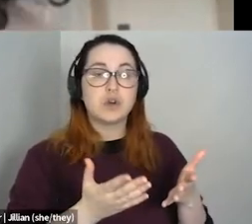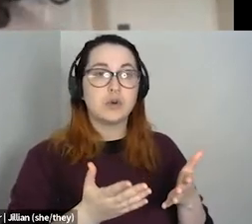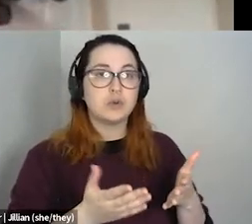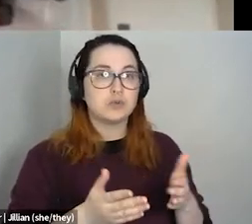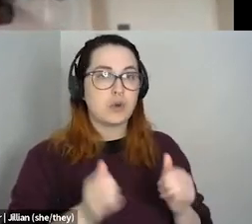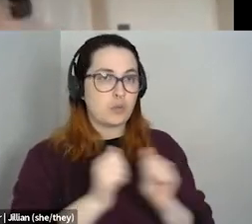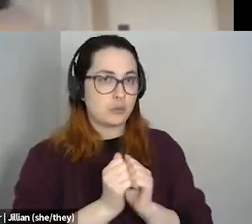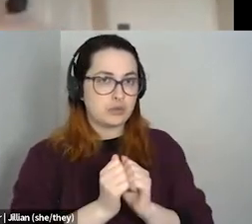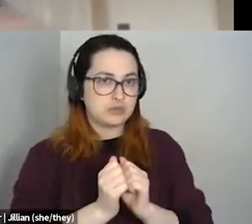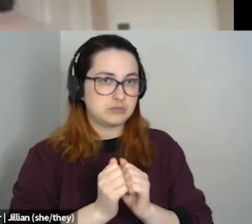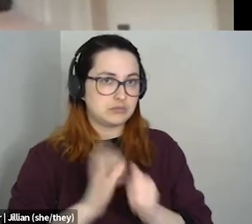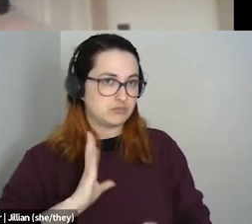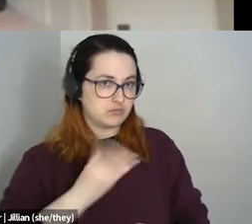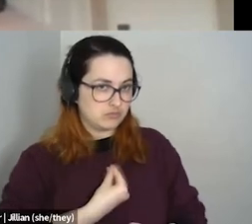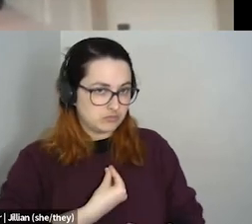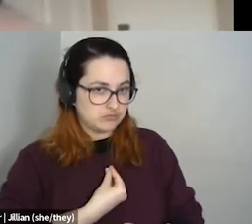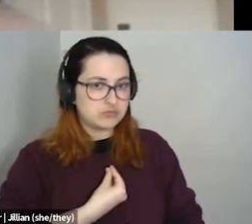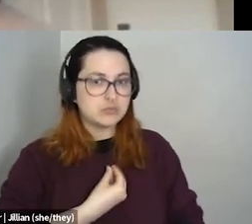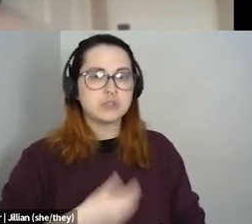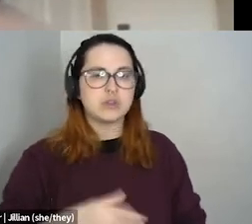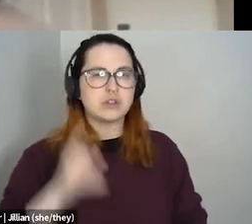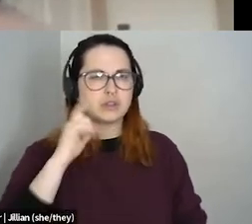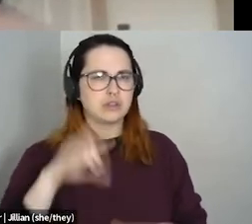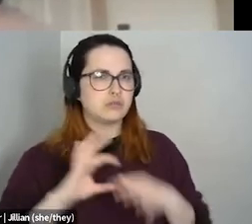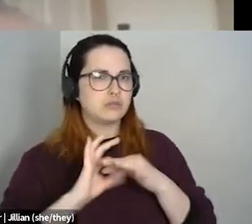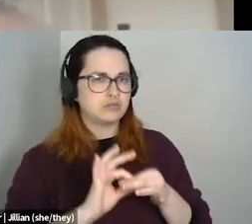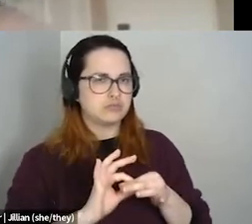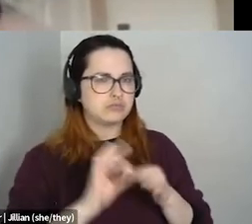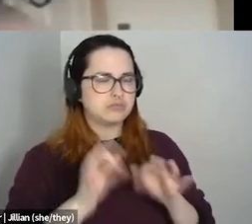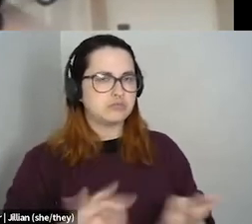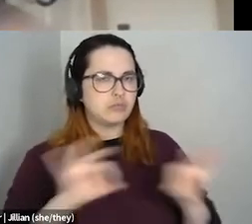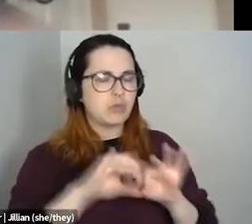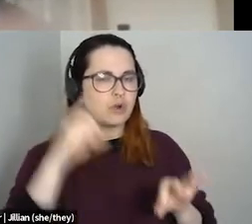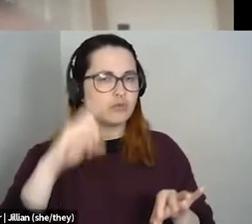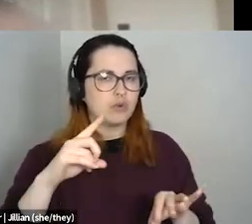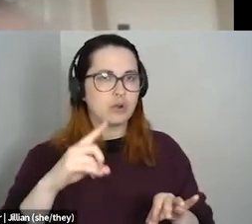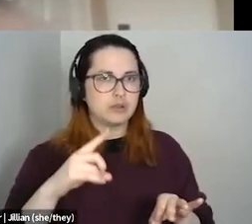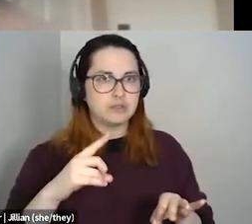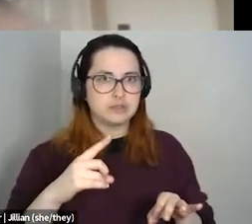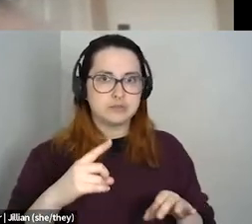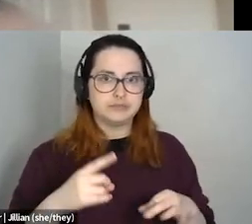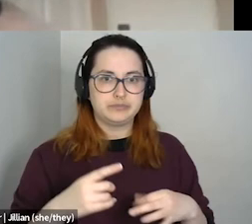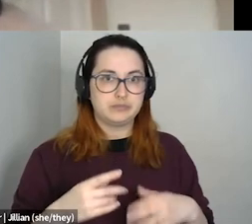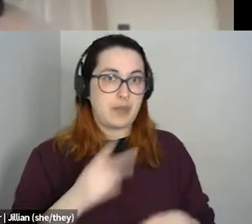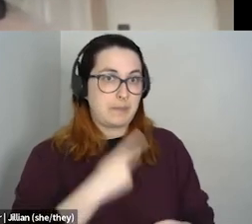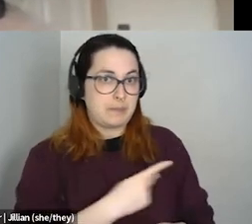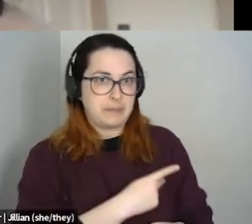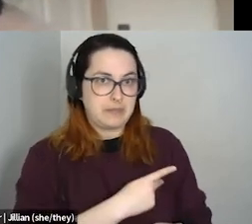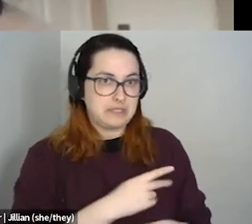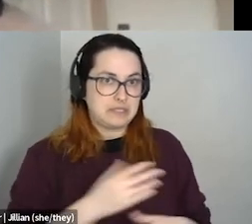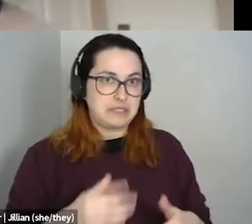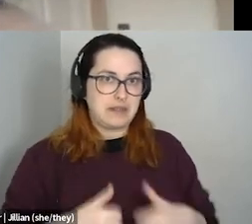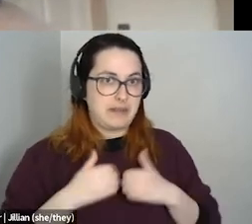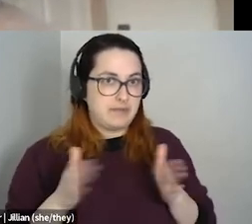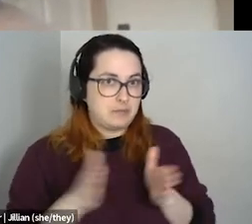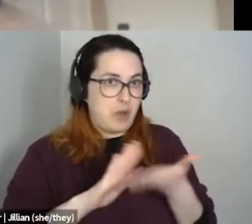I feel like this is very relevant to rural practice when patients are usually well known. Um, any advice on